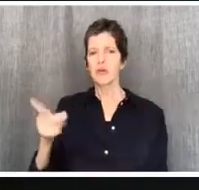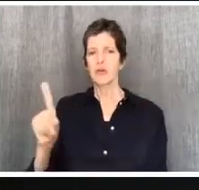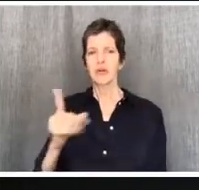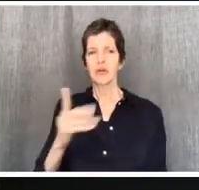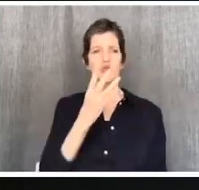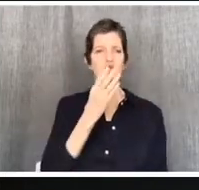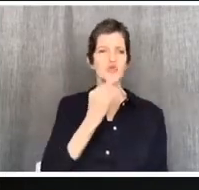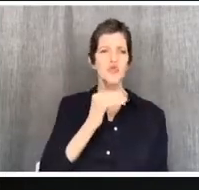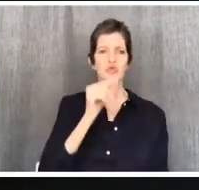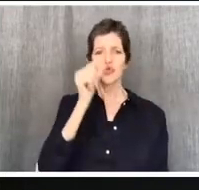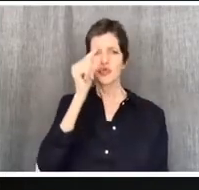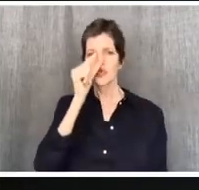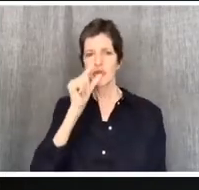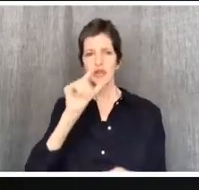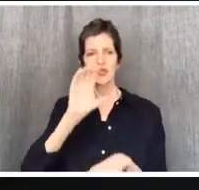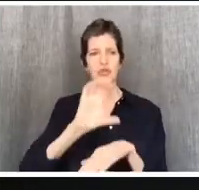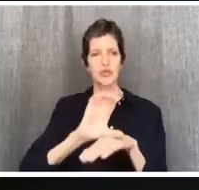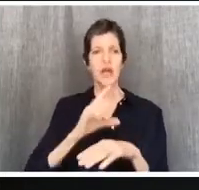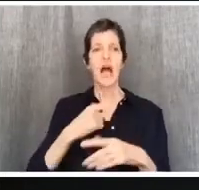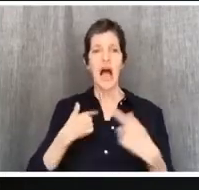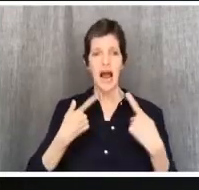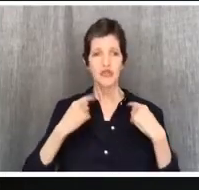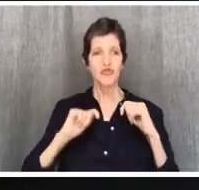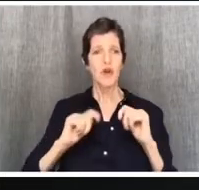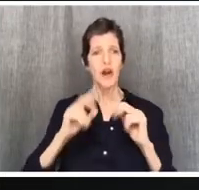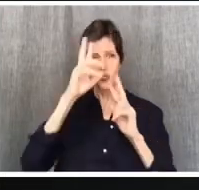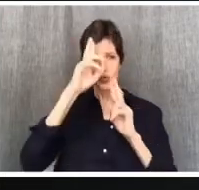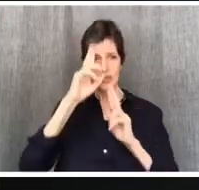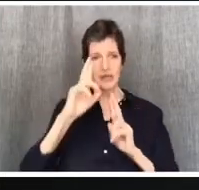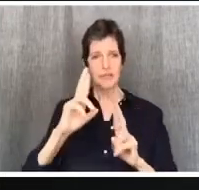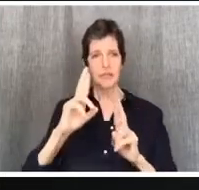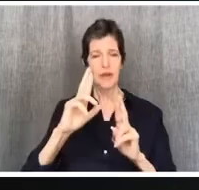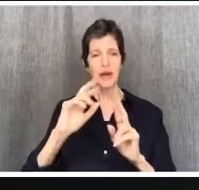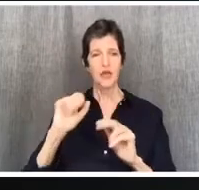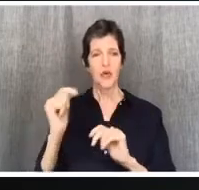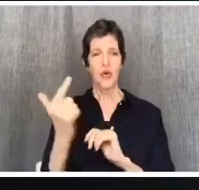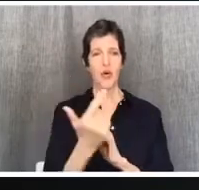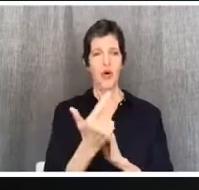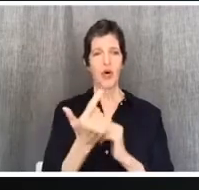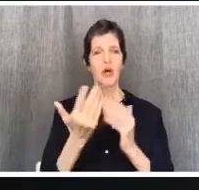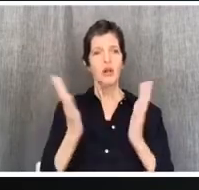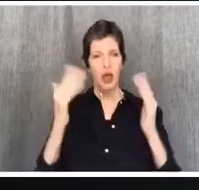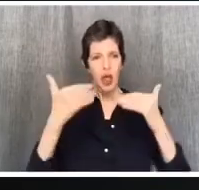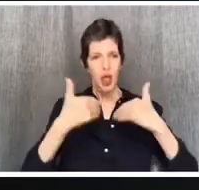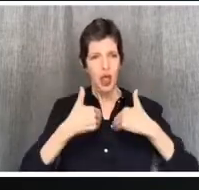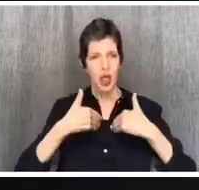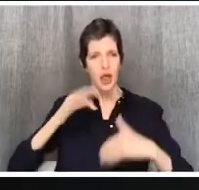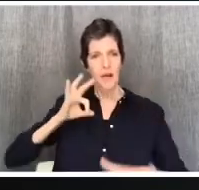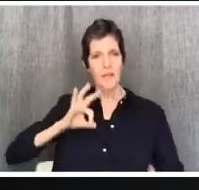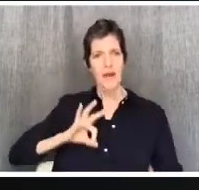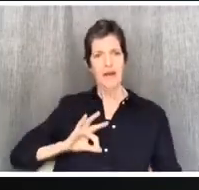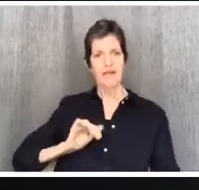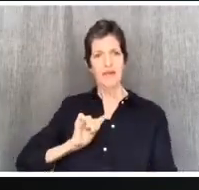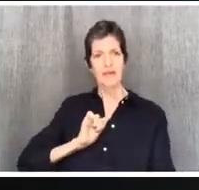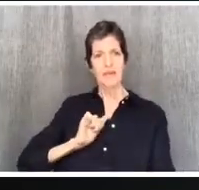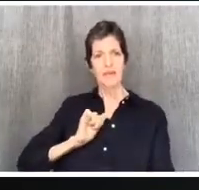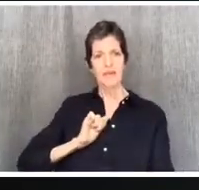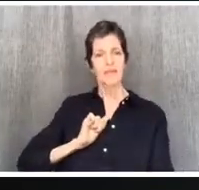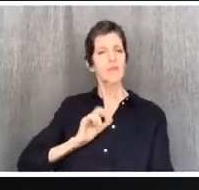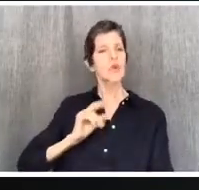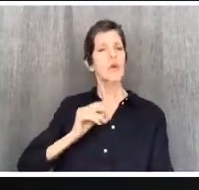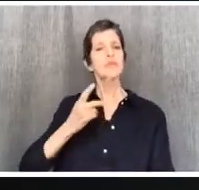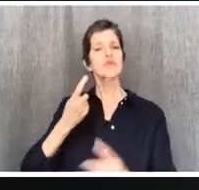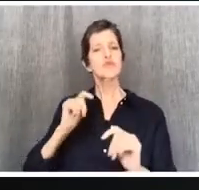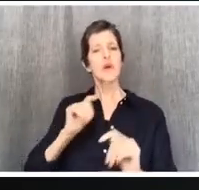Just as I try to please everyone and everything I do, not seeking my own advantage, but that of many, that they may be